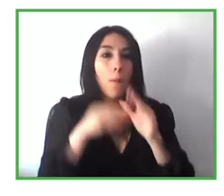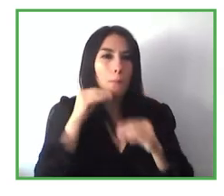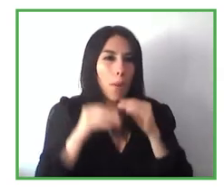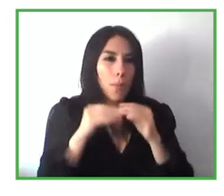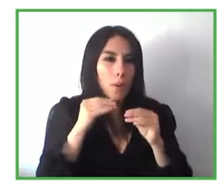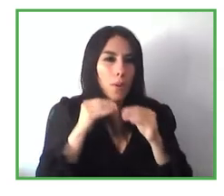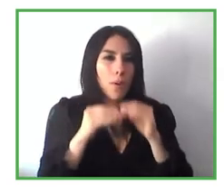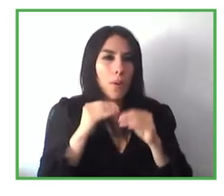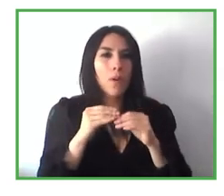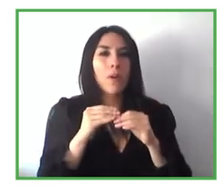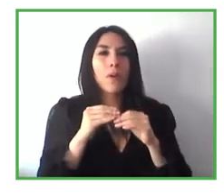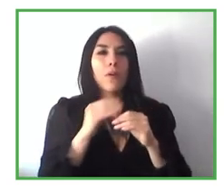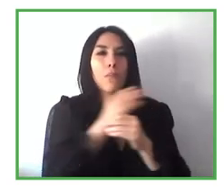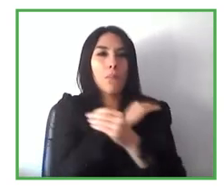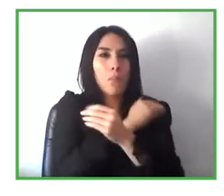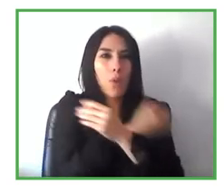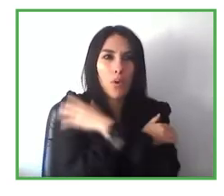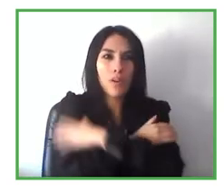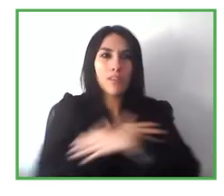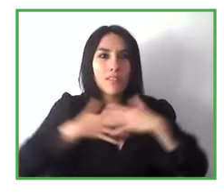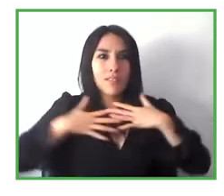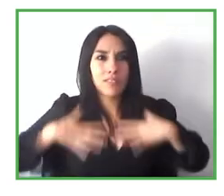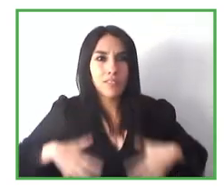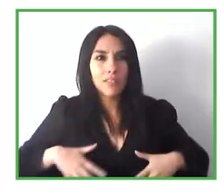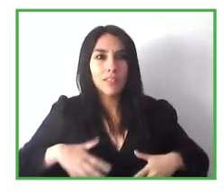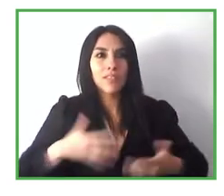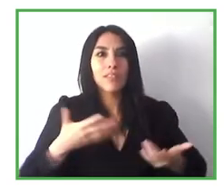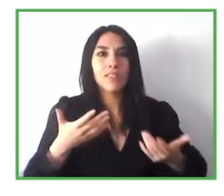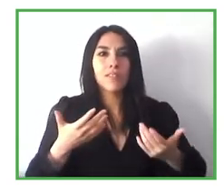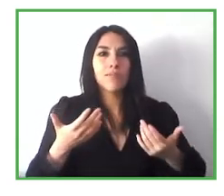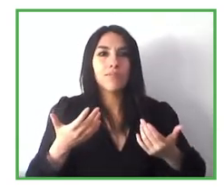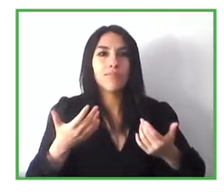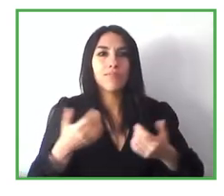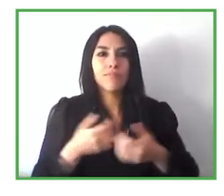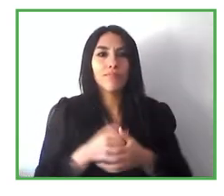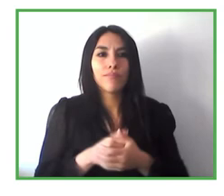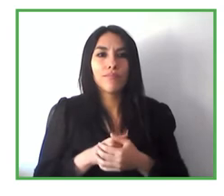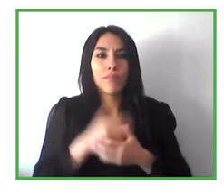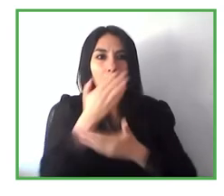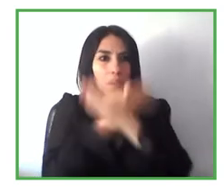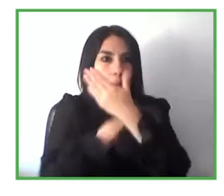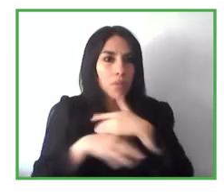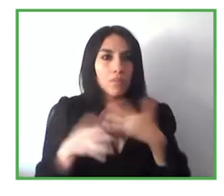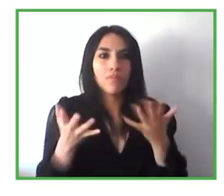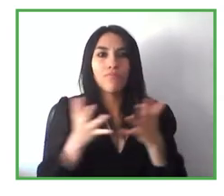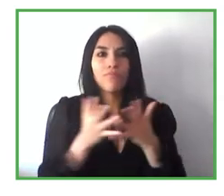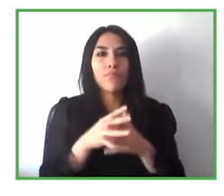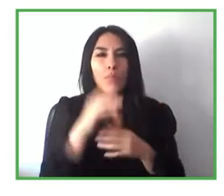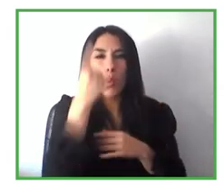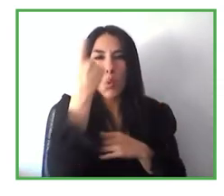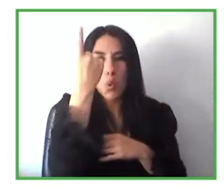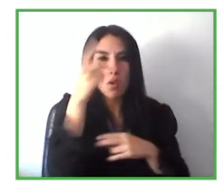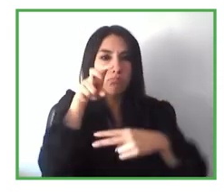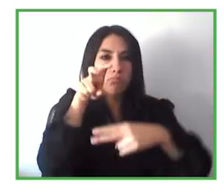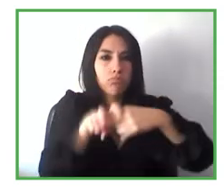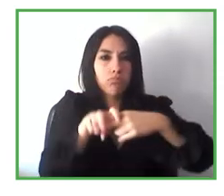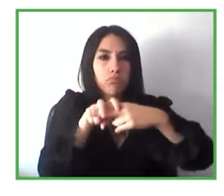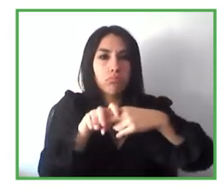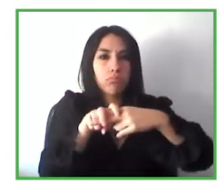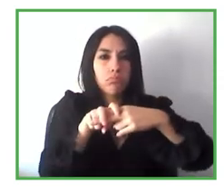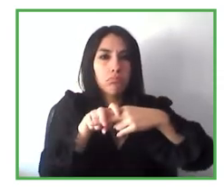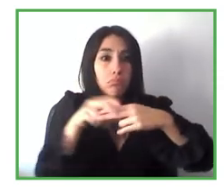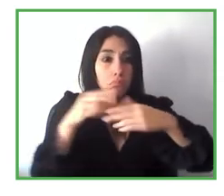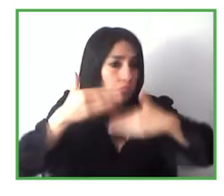example, with physical disabilities, and it is hard for them to be sitting all day on a chair. So